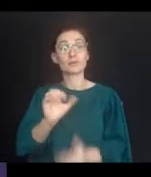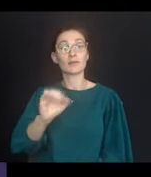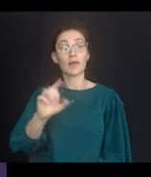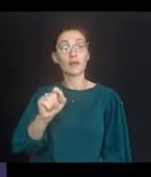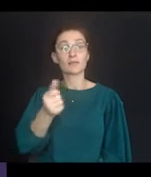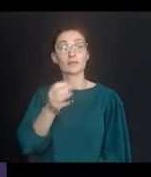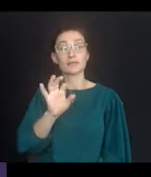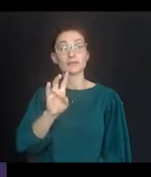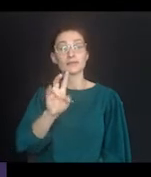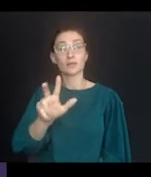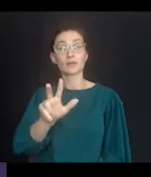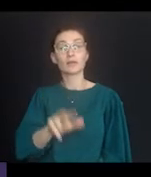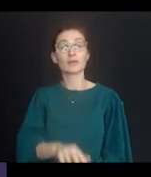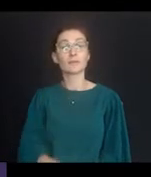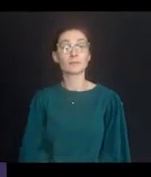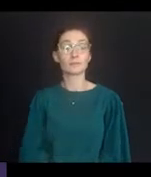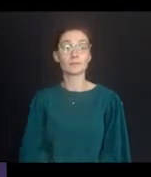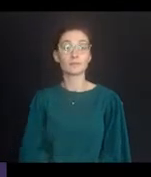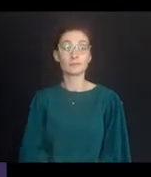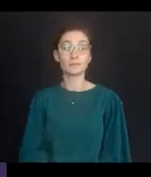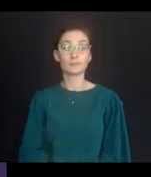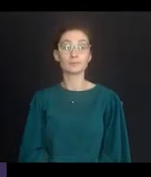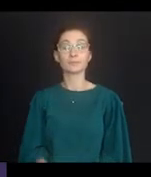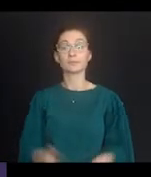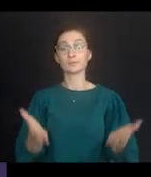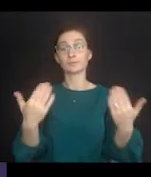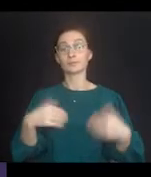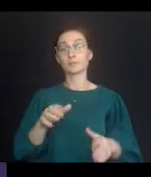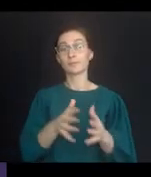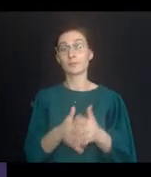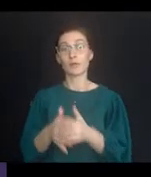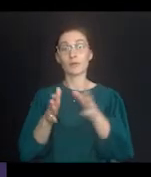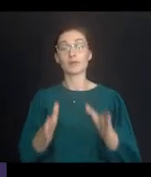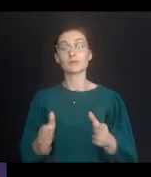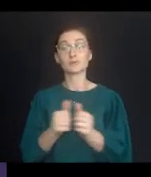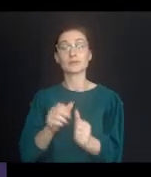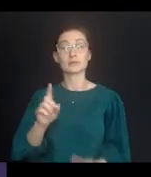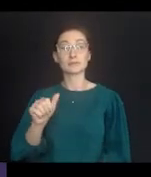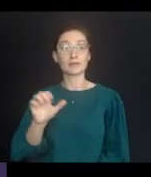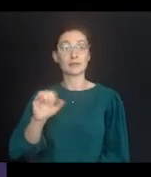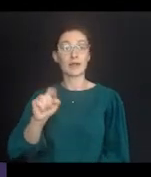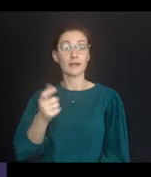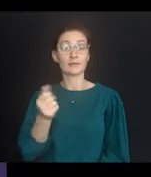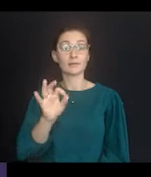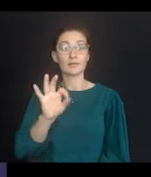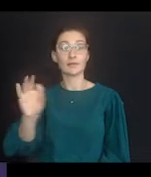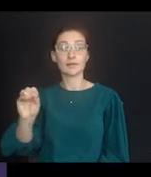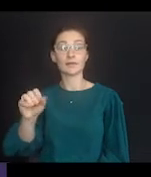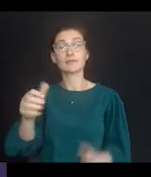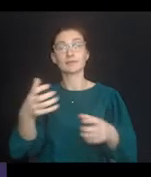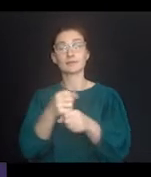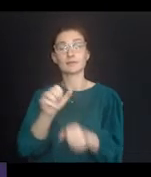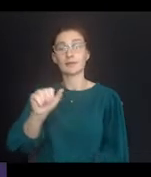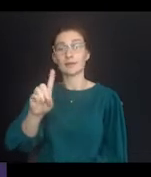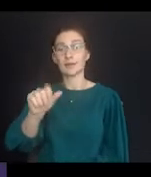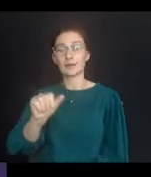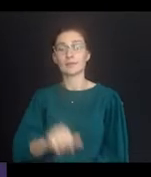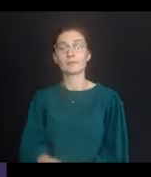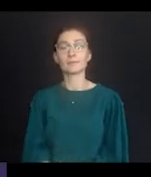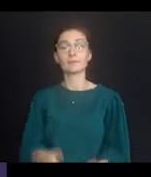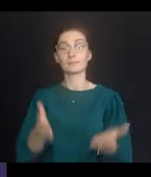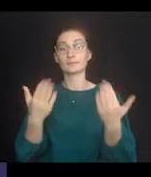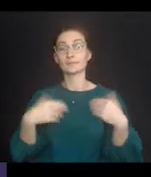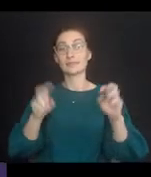1973 and its implementing regulations. The Americans with Disabilities Act of 1990 or IDEA.